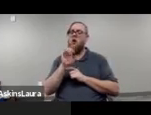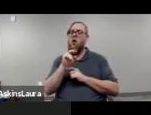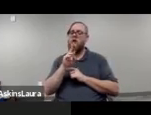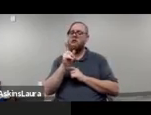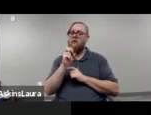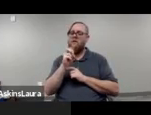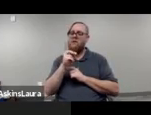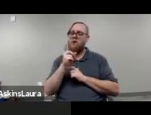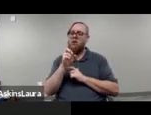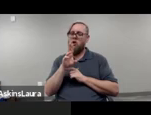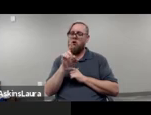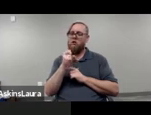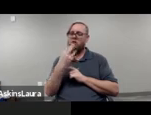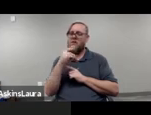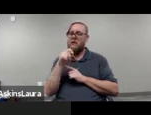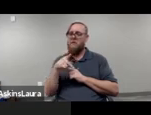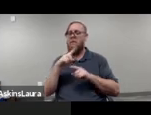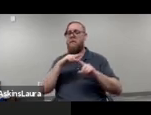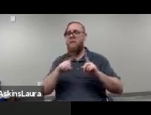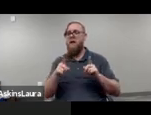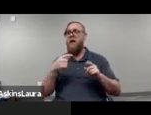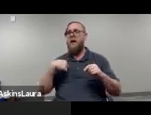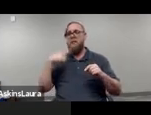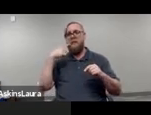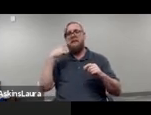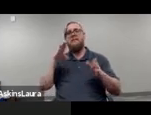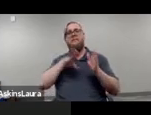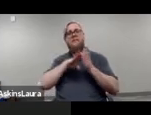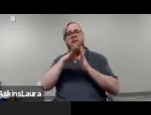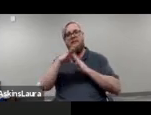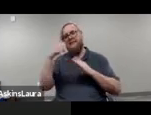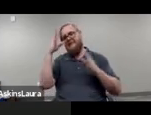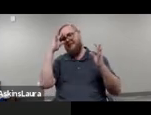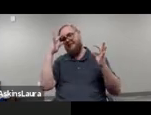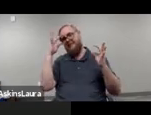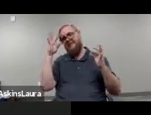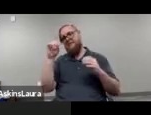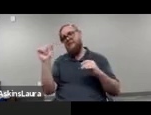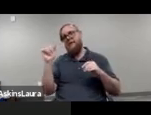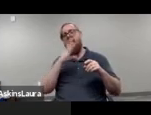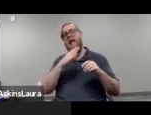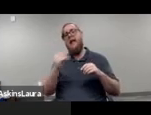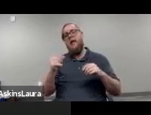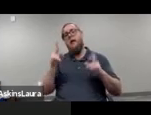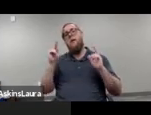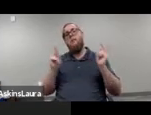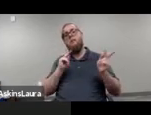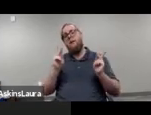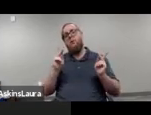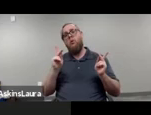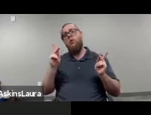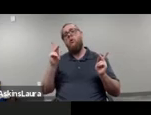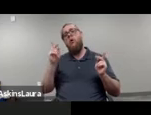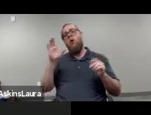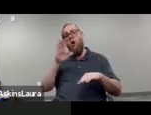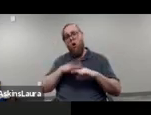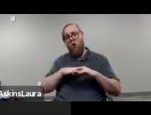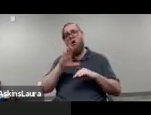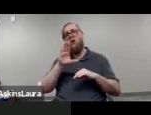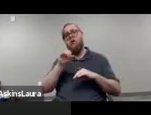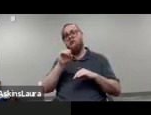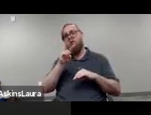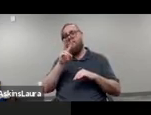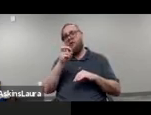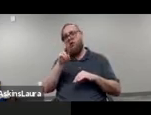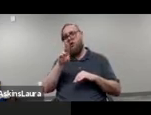asked the question was you know they're talking about people with developmental disabilities or mental health disabilities so people um on conservatorships